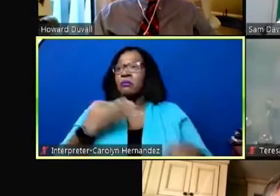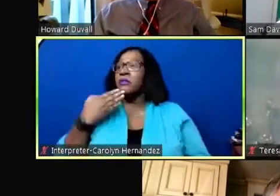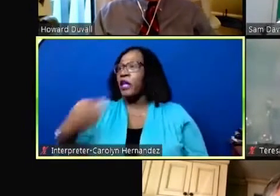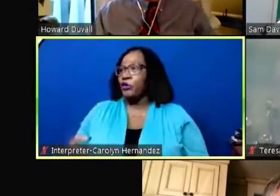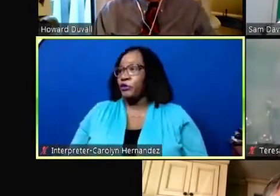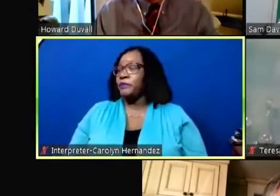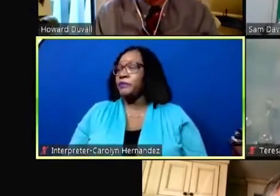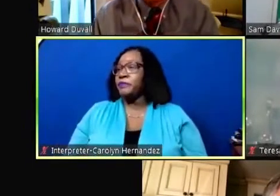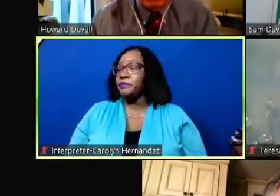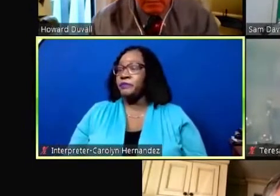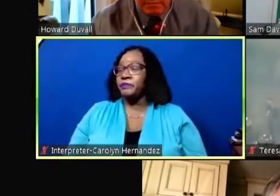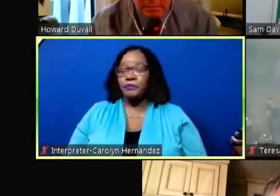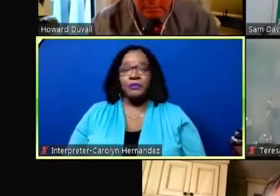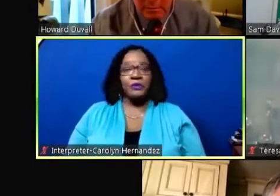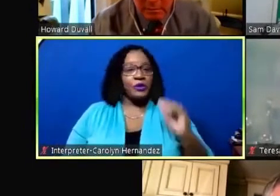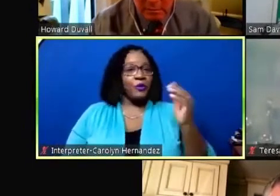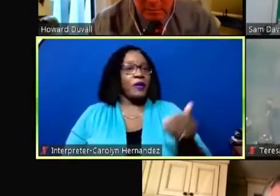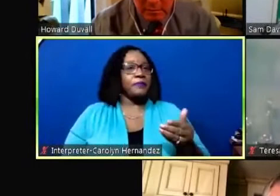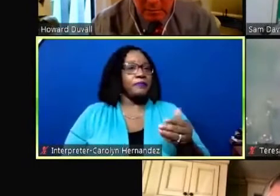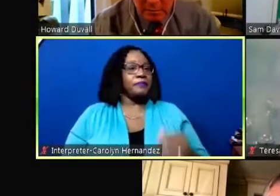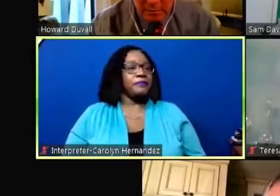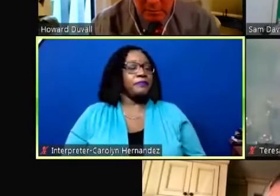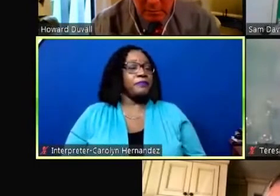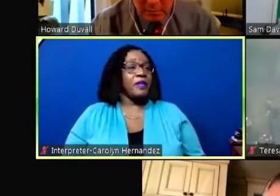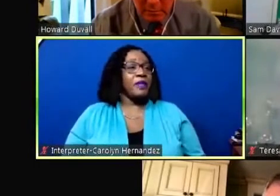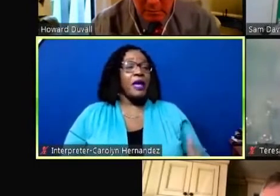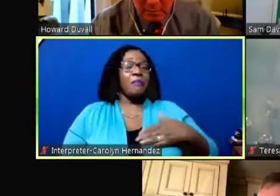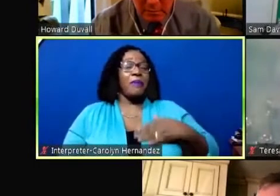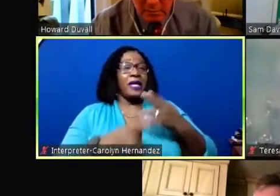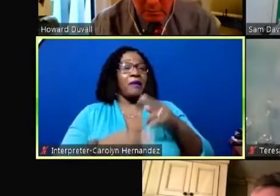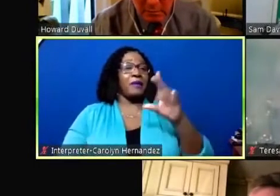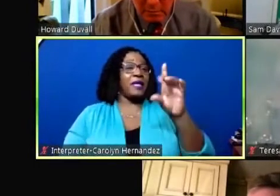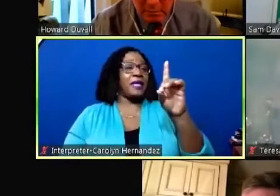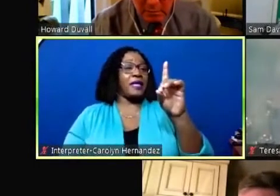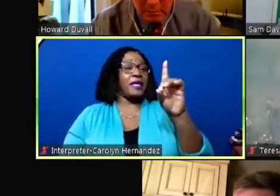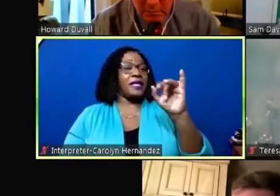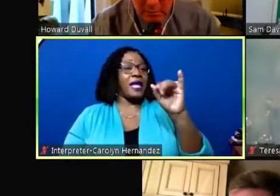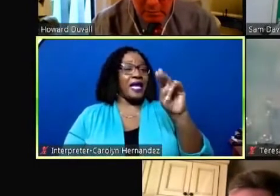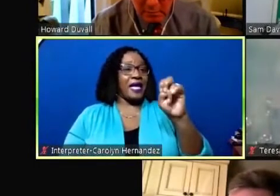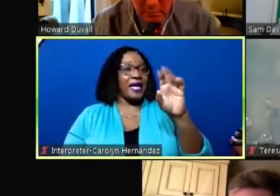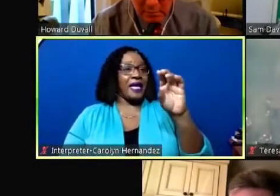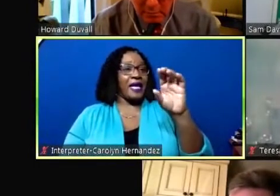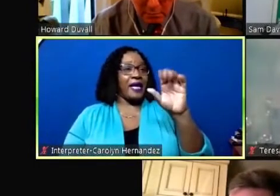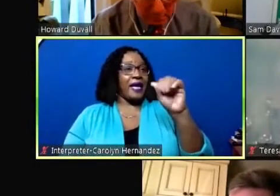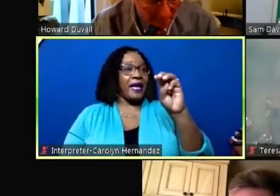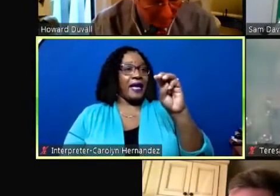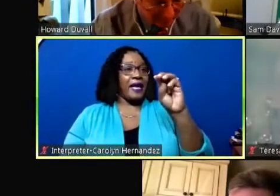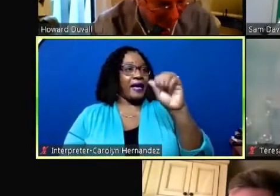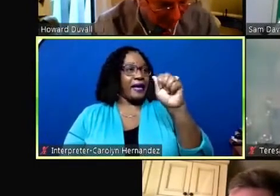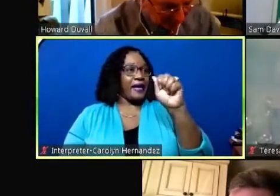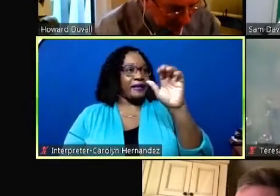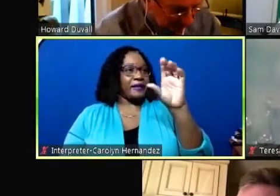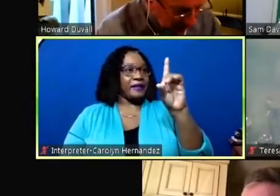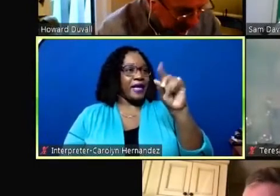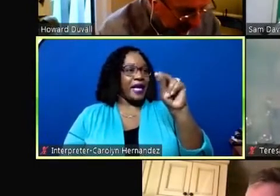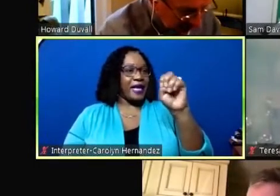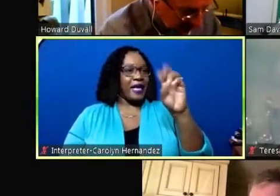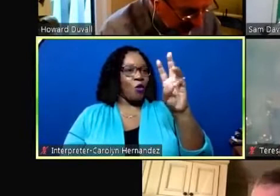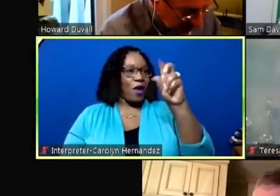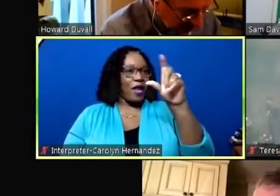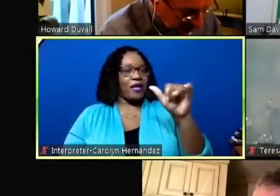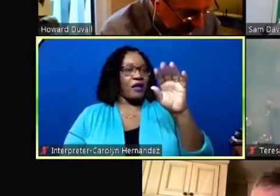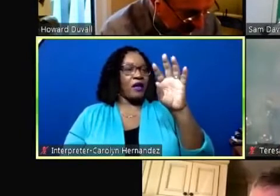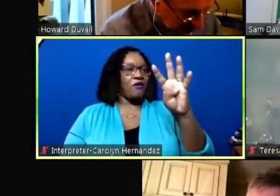welcome my name is diane wiley my telephone number is 803-404